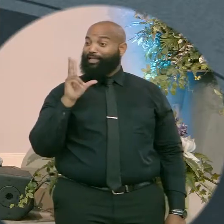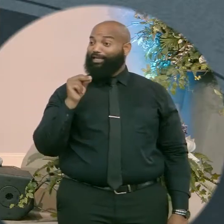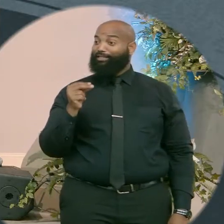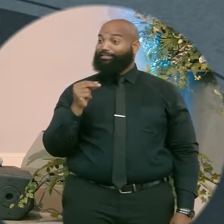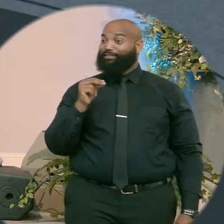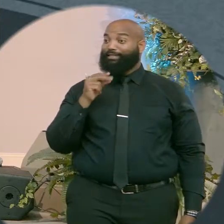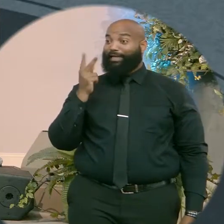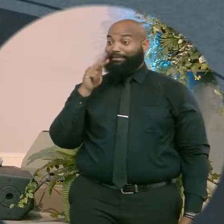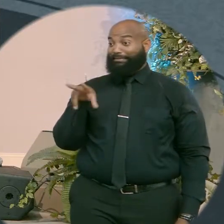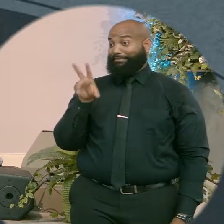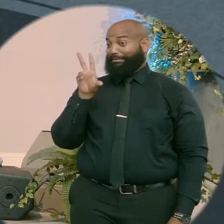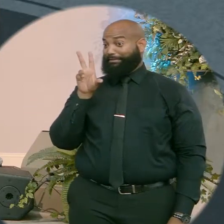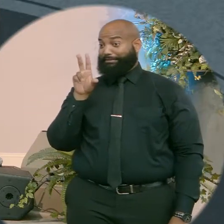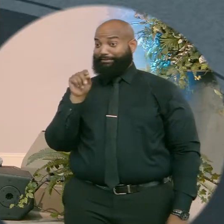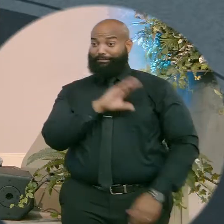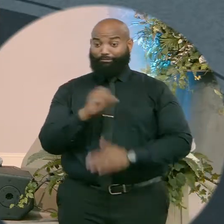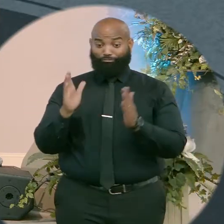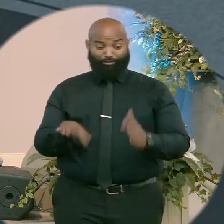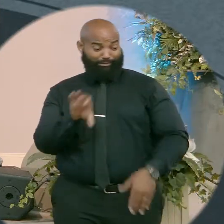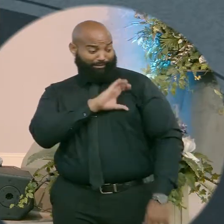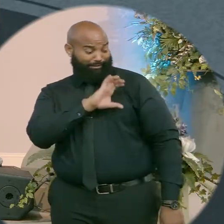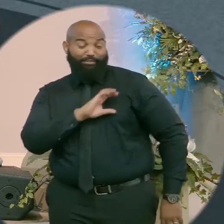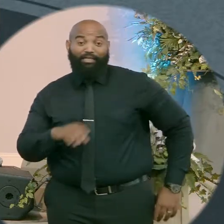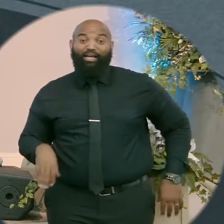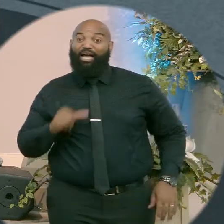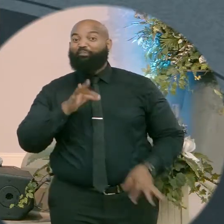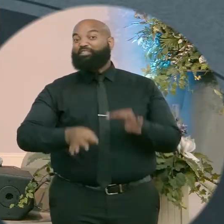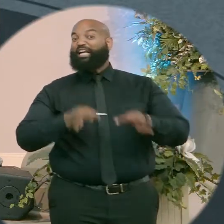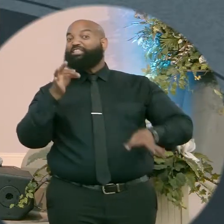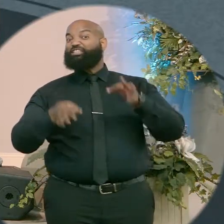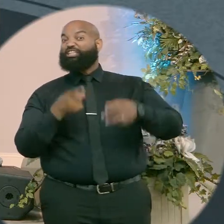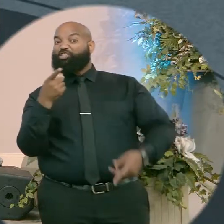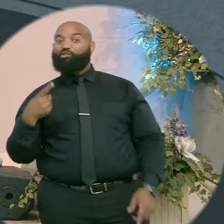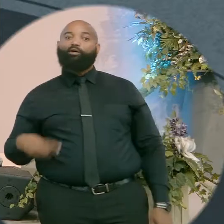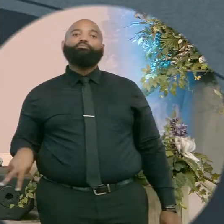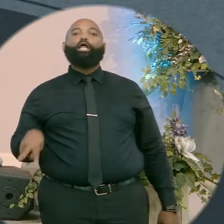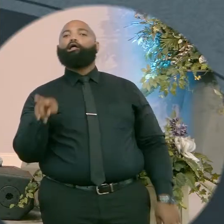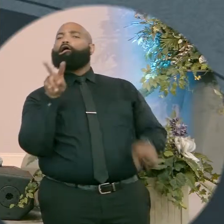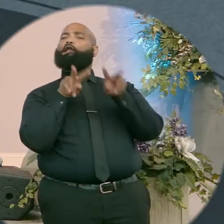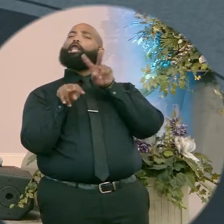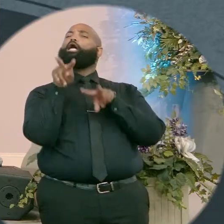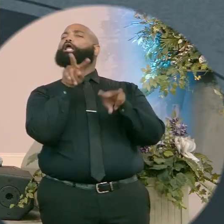I don't need to judge folk. I don't need to judge folks. I just need to be a fruit inspector.